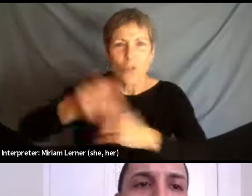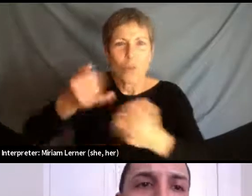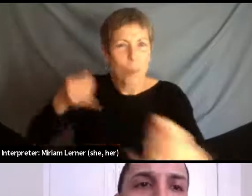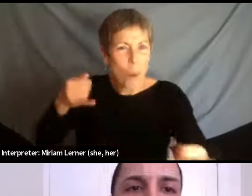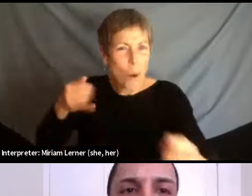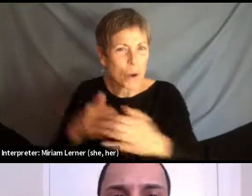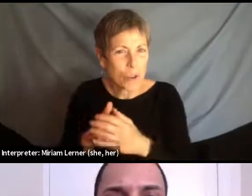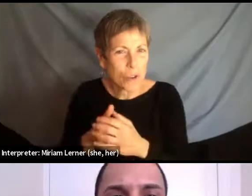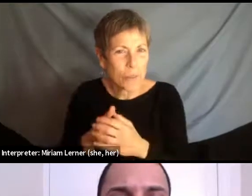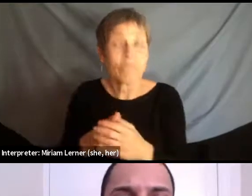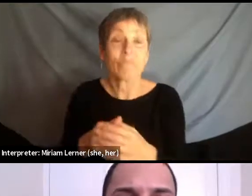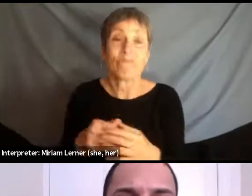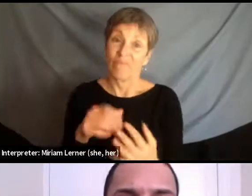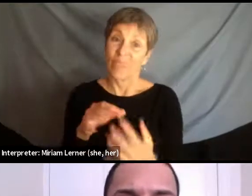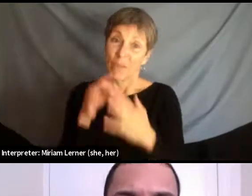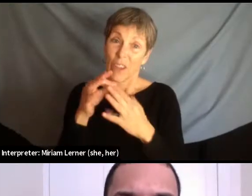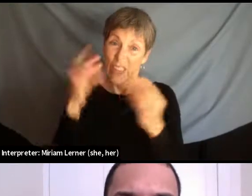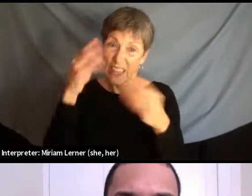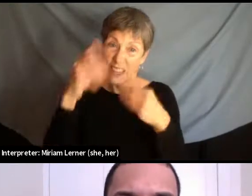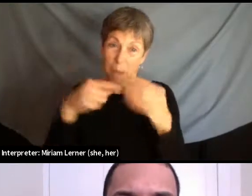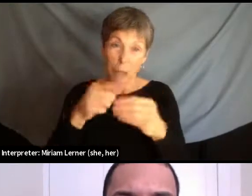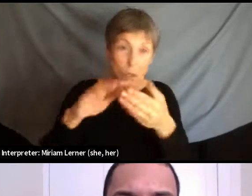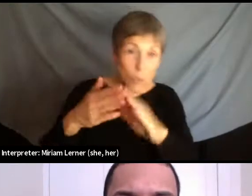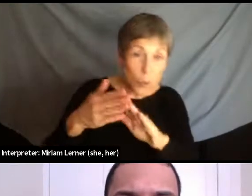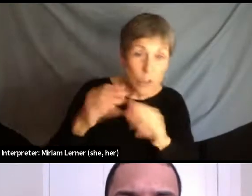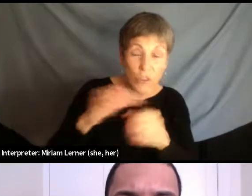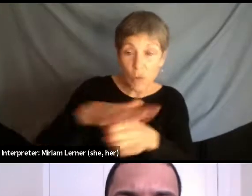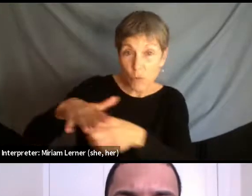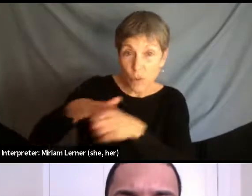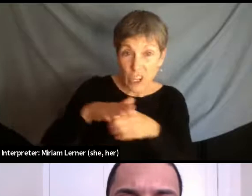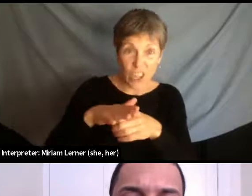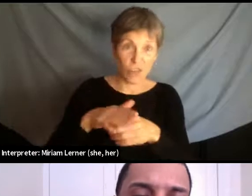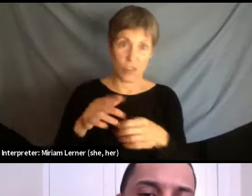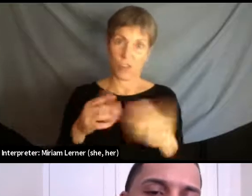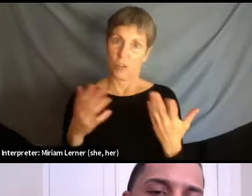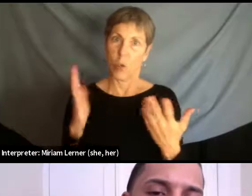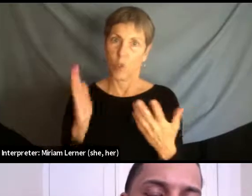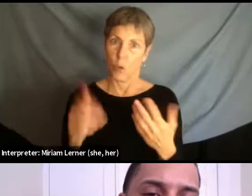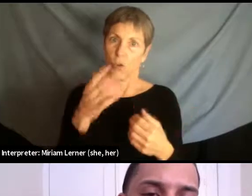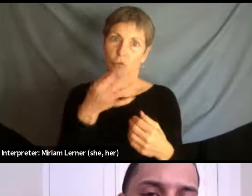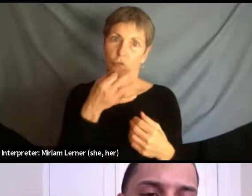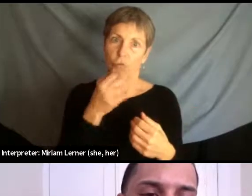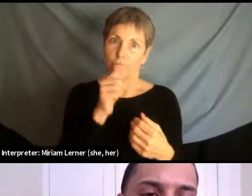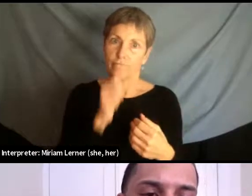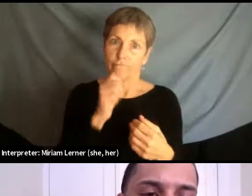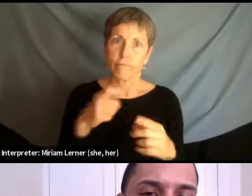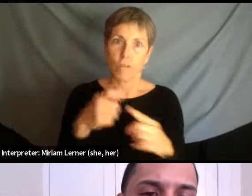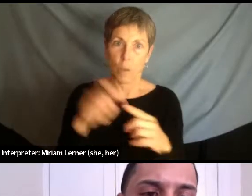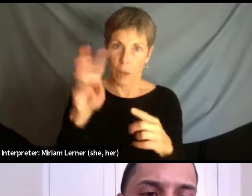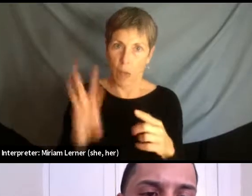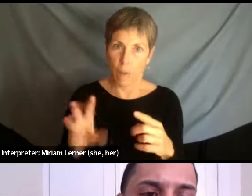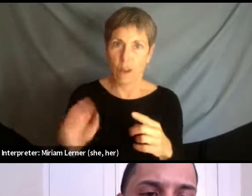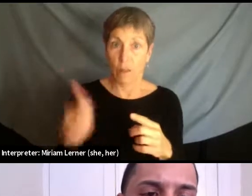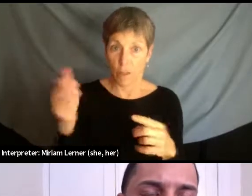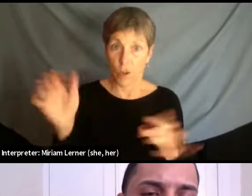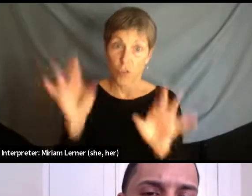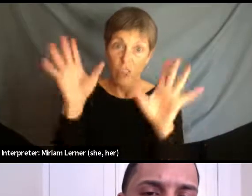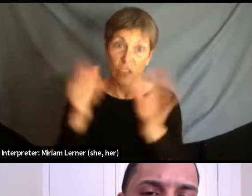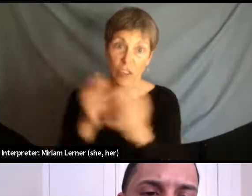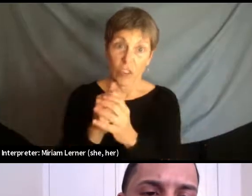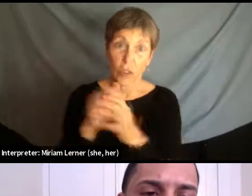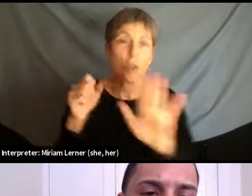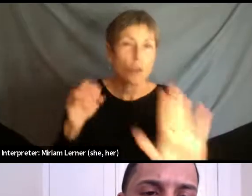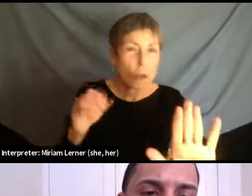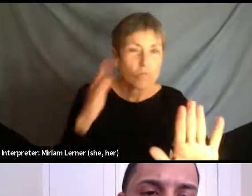especially communities and regions vulnerable to climate and other crisis. So instead of imagining